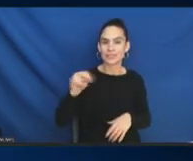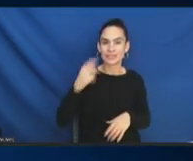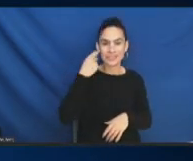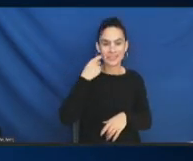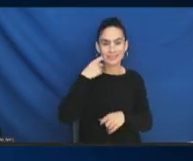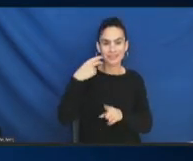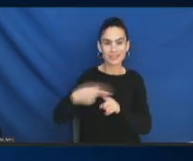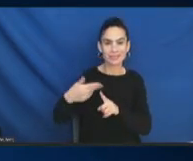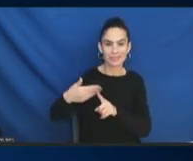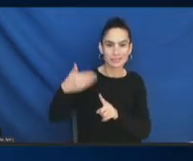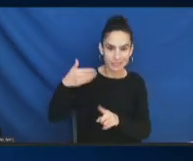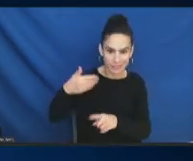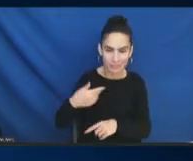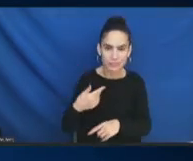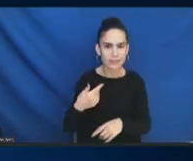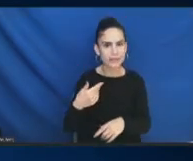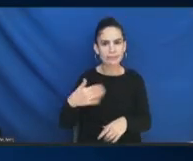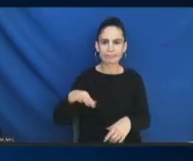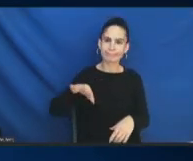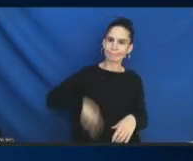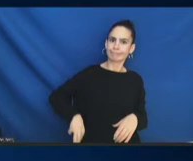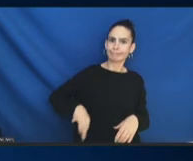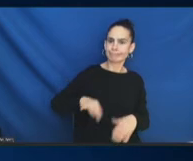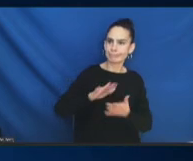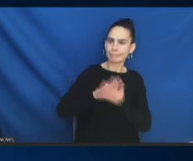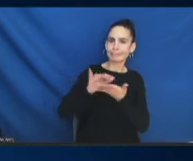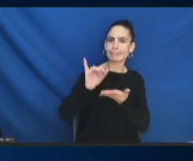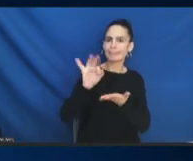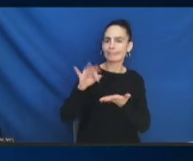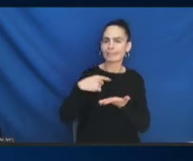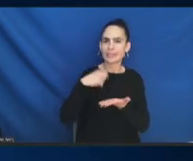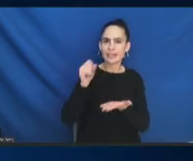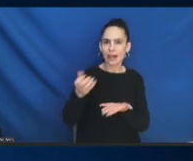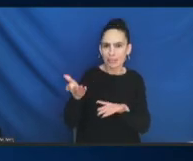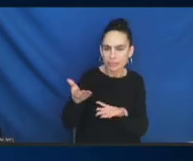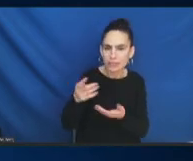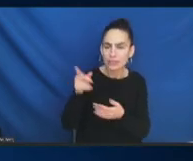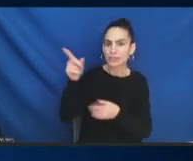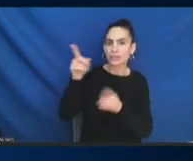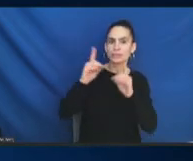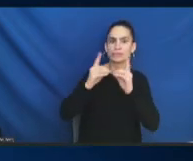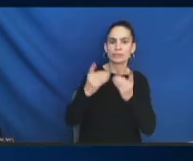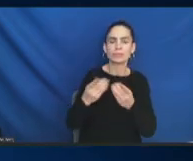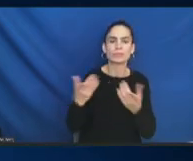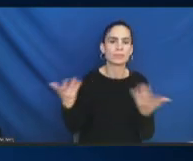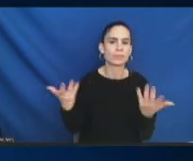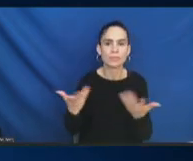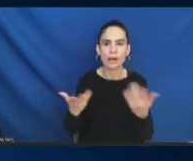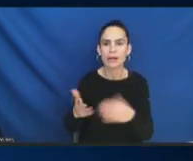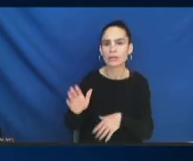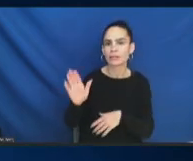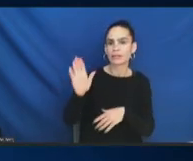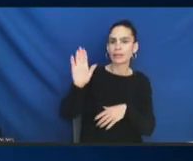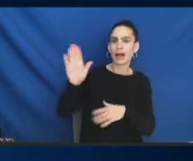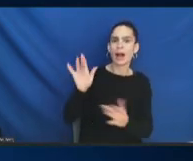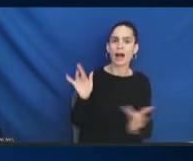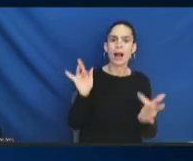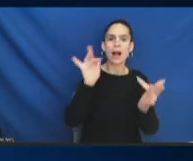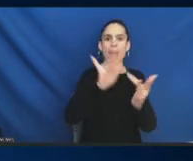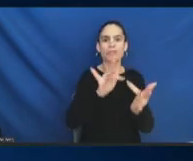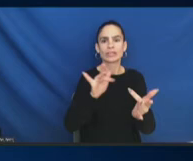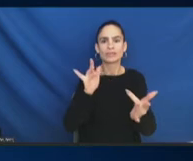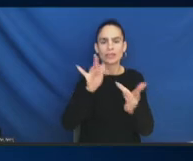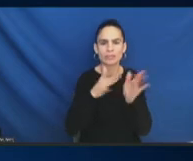from departments on, like, what are their outreach plans and